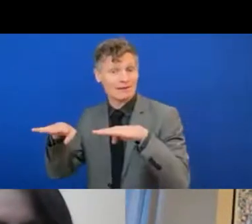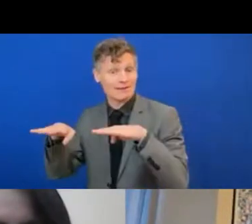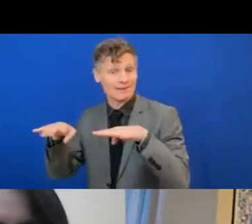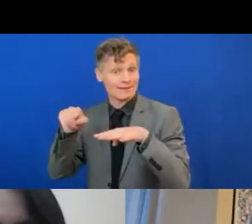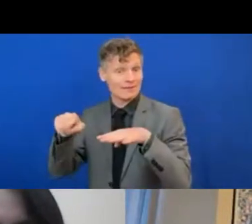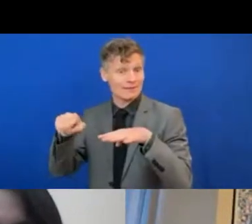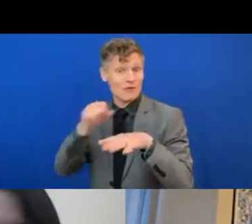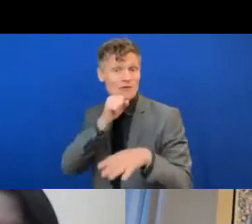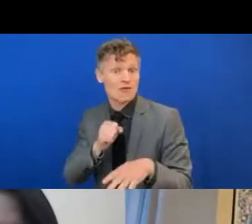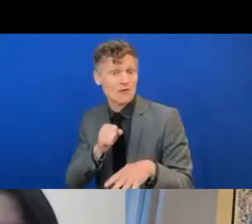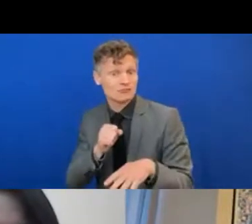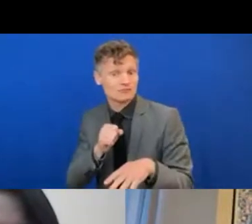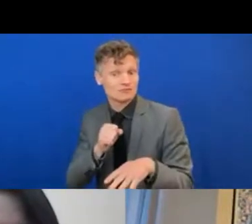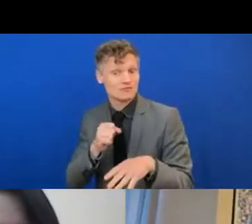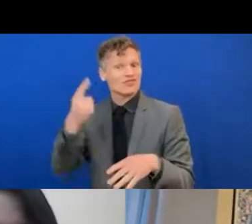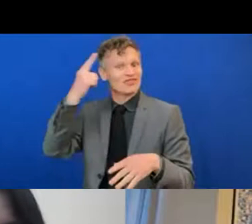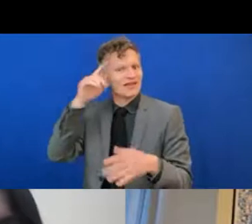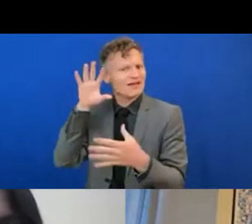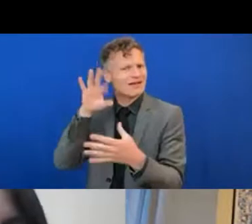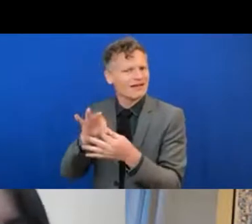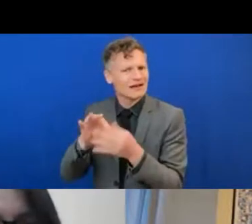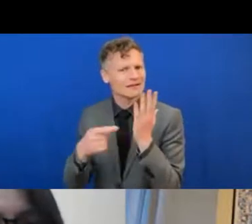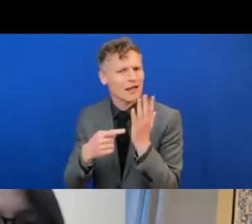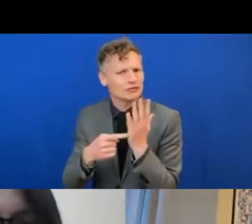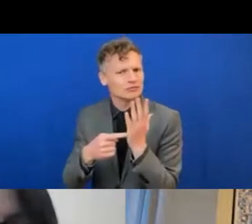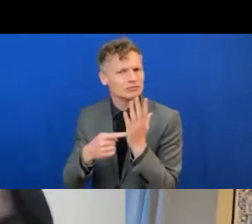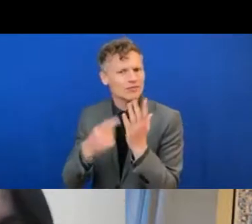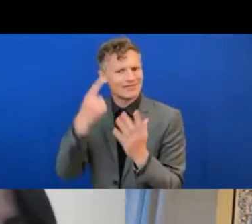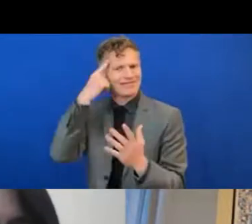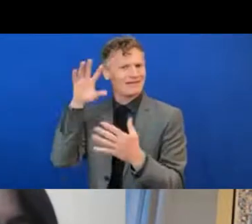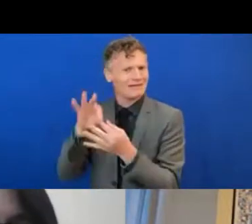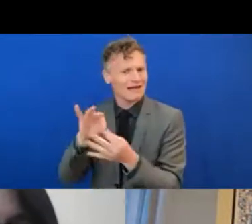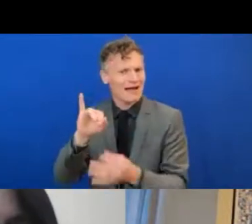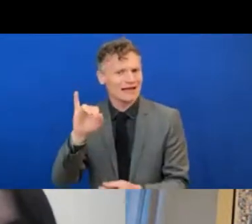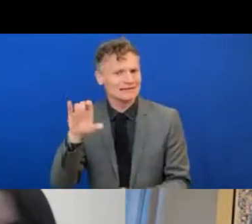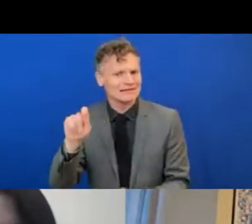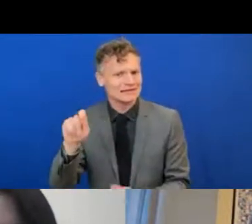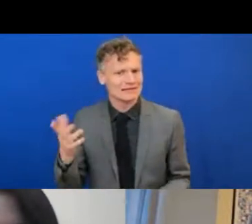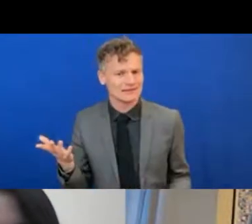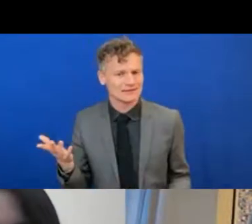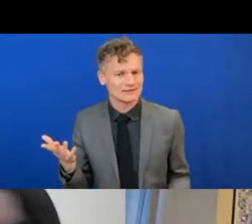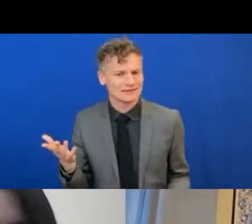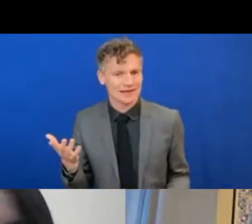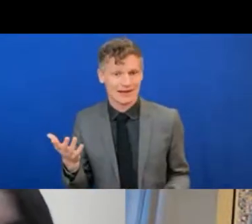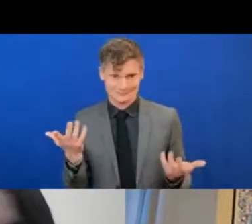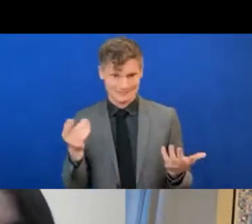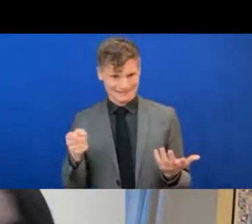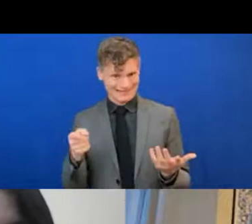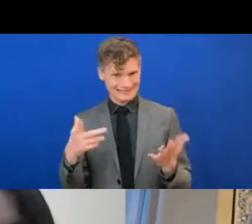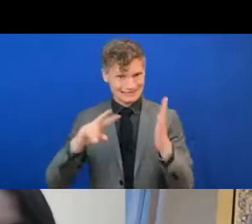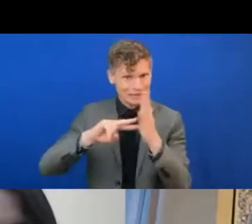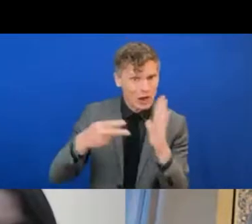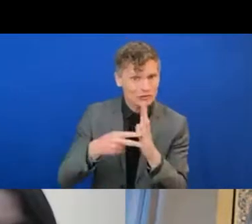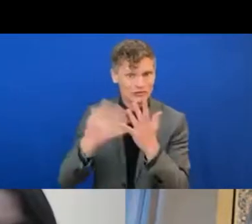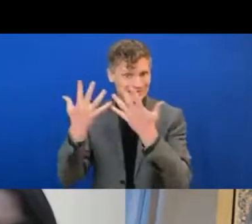ICTs. Technology and innovation are central to both of these major points around